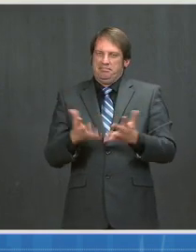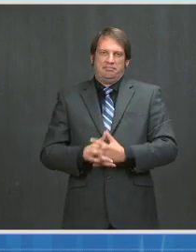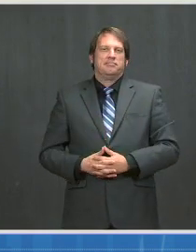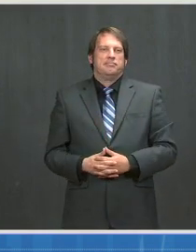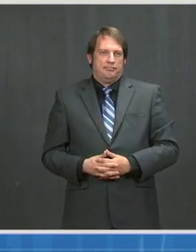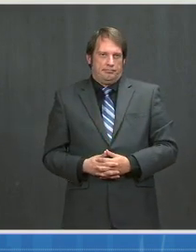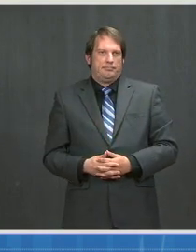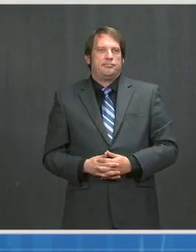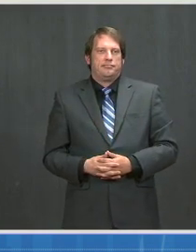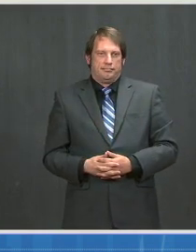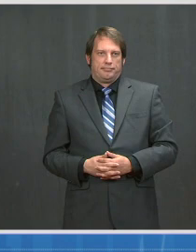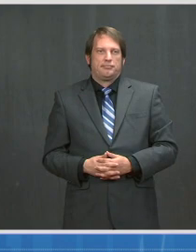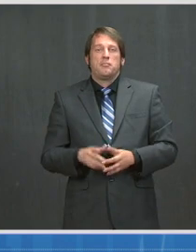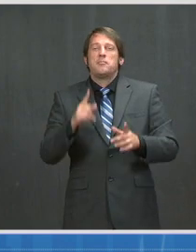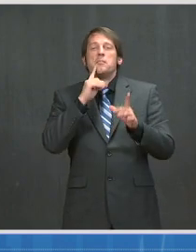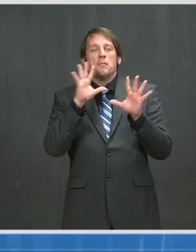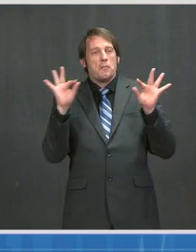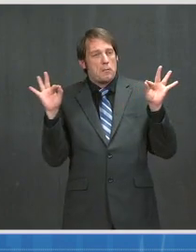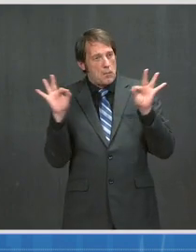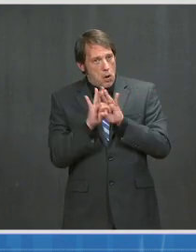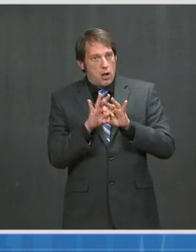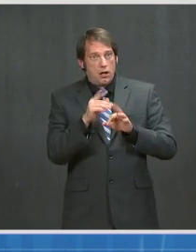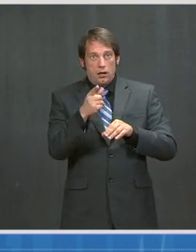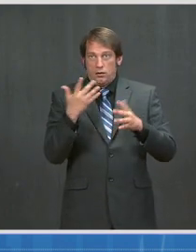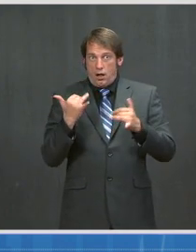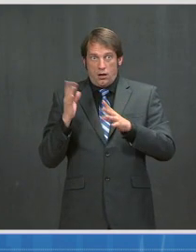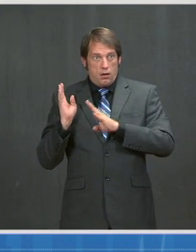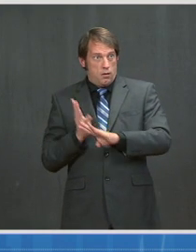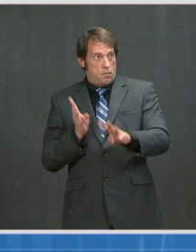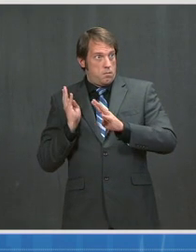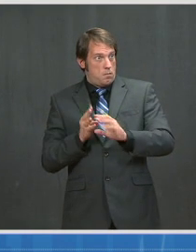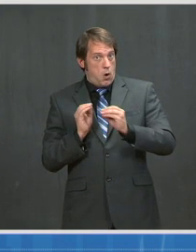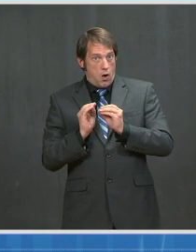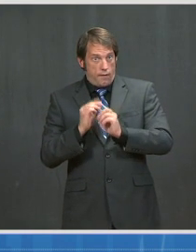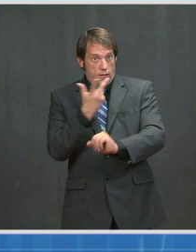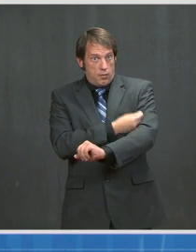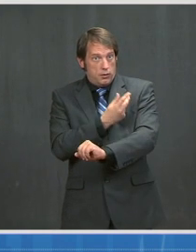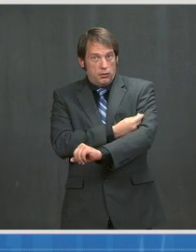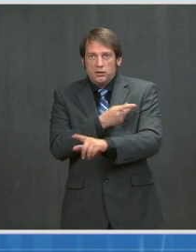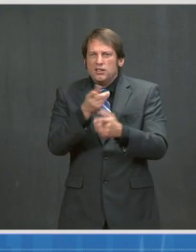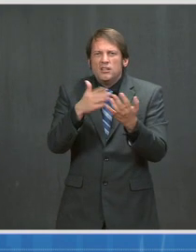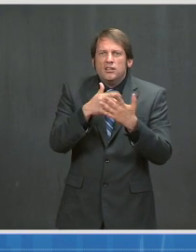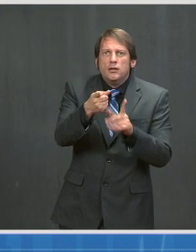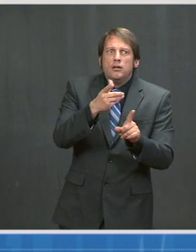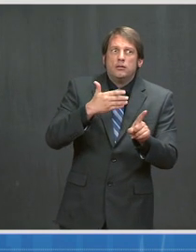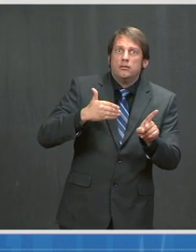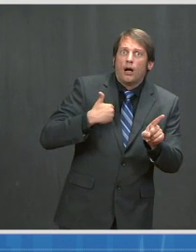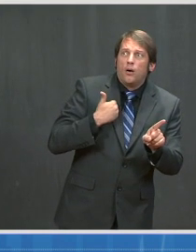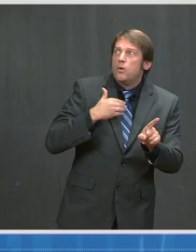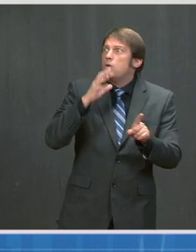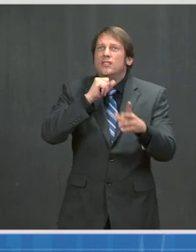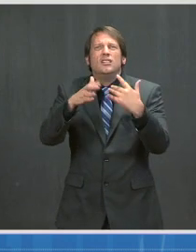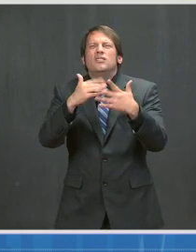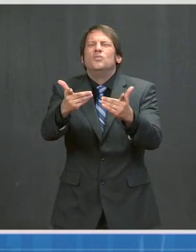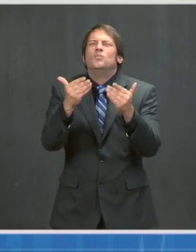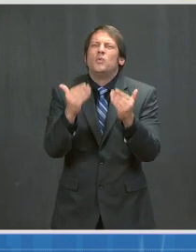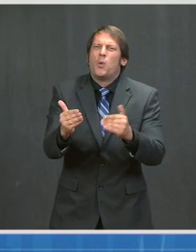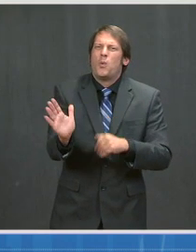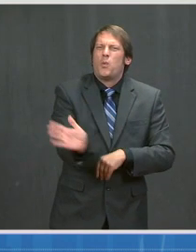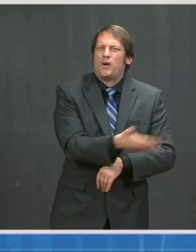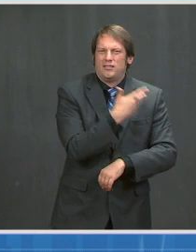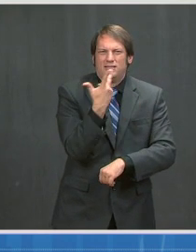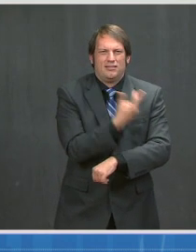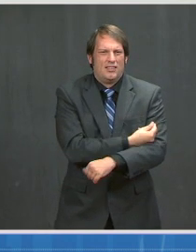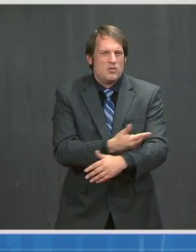vaccine is available, regardless of your age, you roll up your sleeve. Dr. Yeah, so we have evidence. In other words, you're also saying that these vaccines can actually